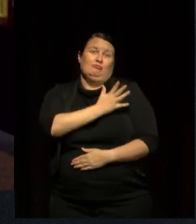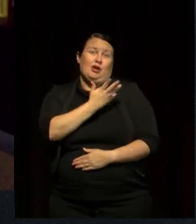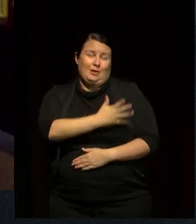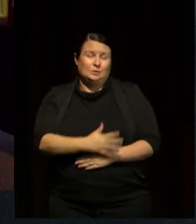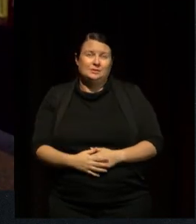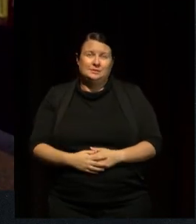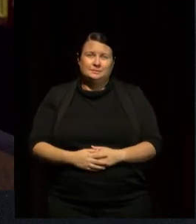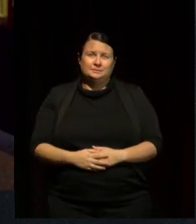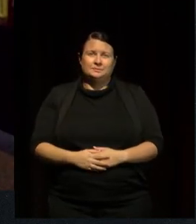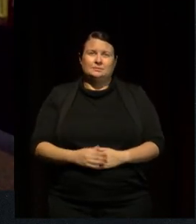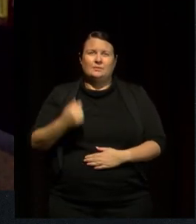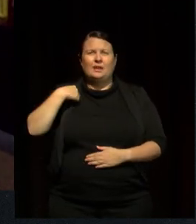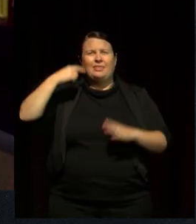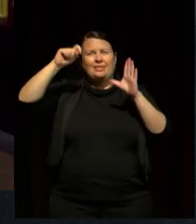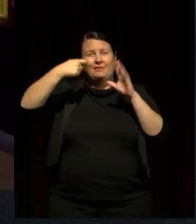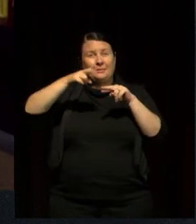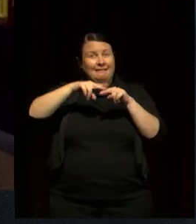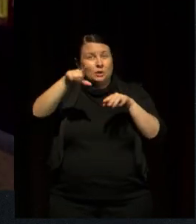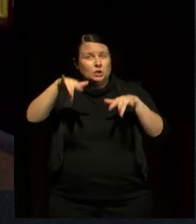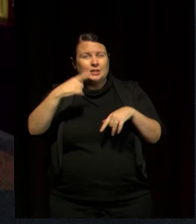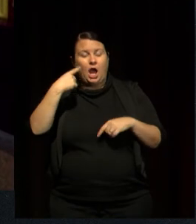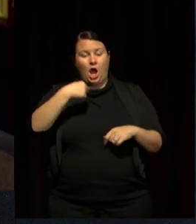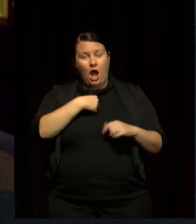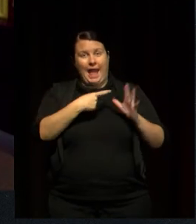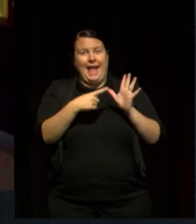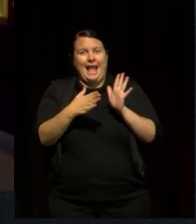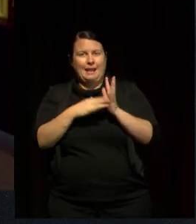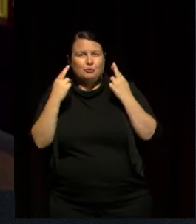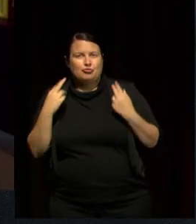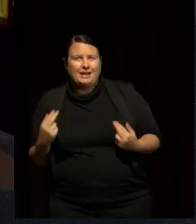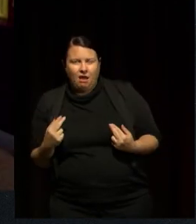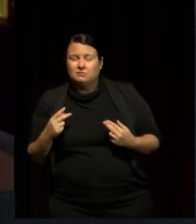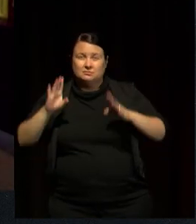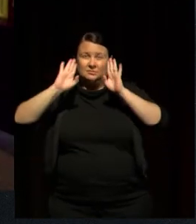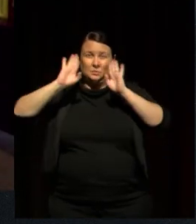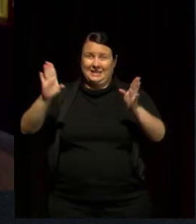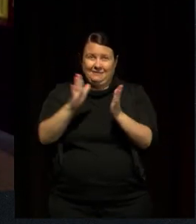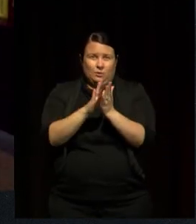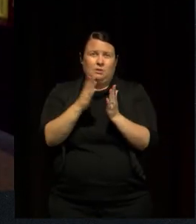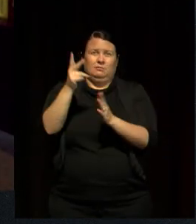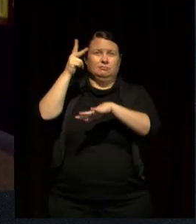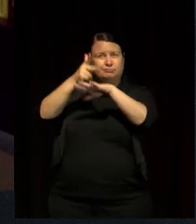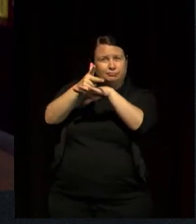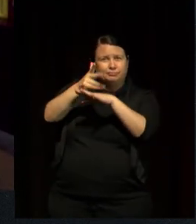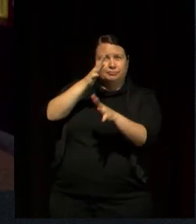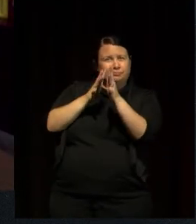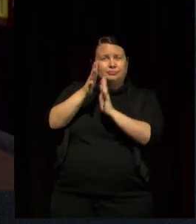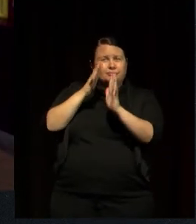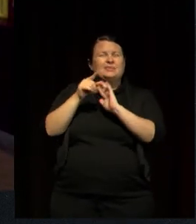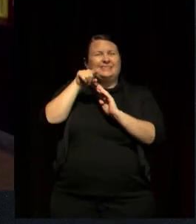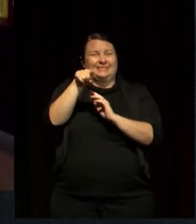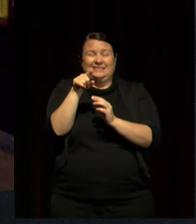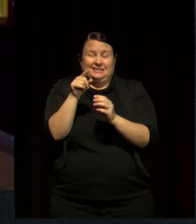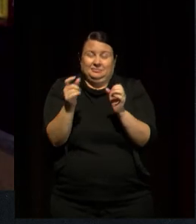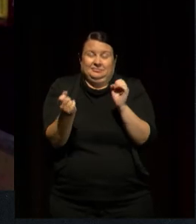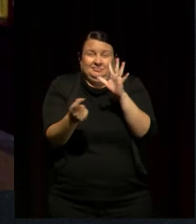And I think the film I Am Greta, if you haven't seen it, it's really wonderful because it does provide that intimate perspective on her that I think I don't think